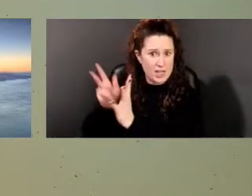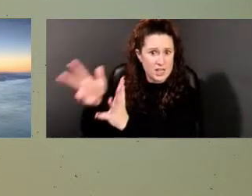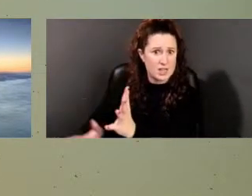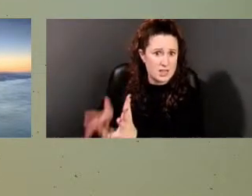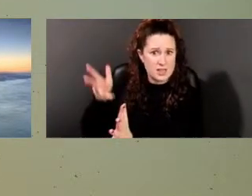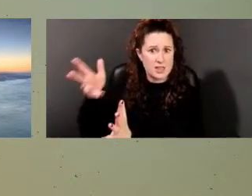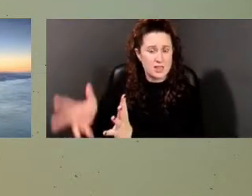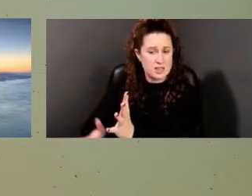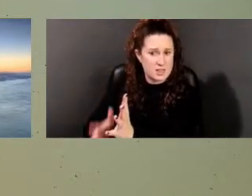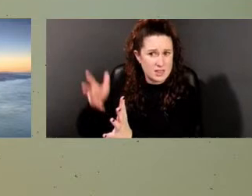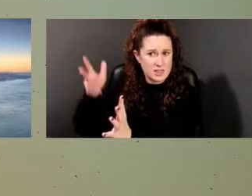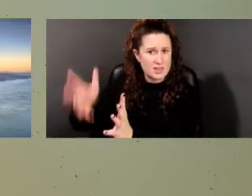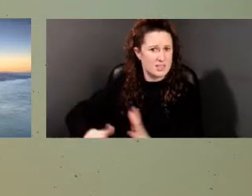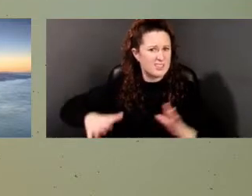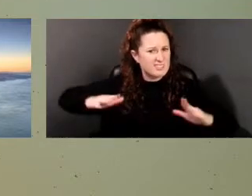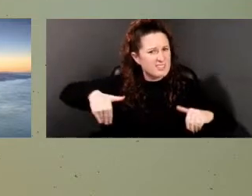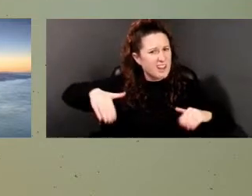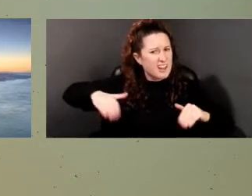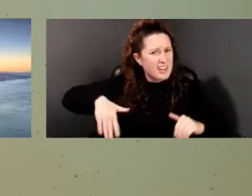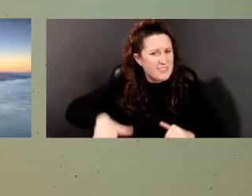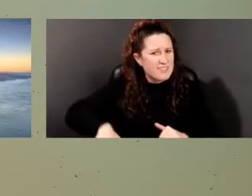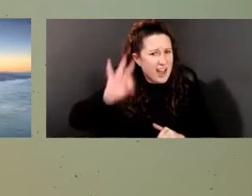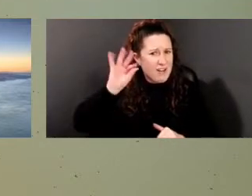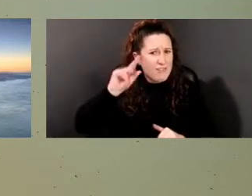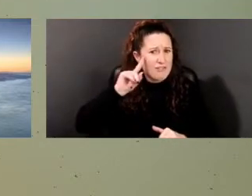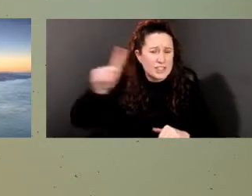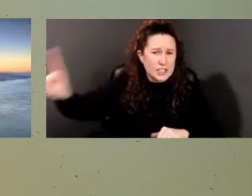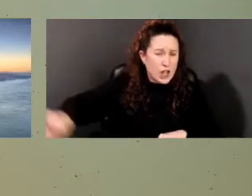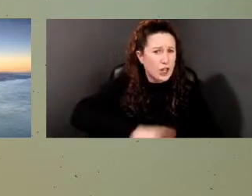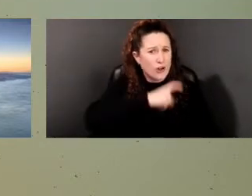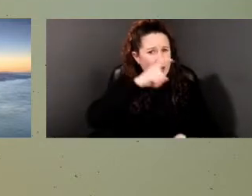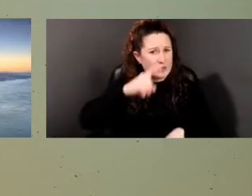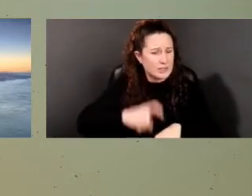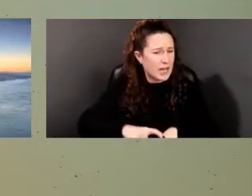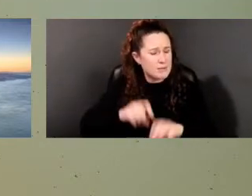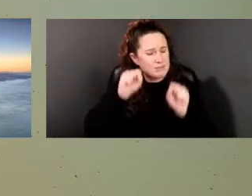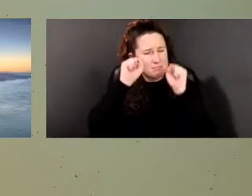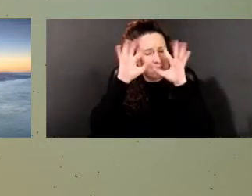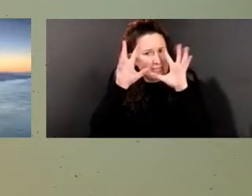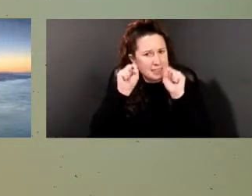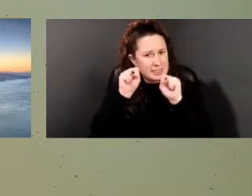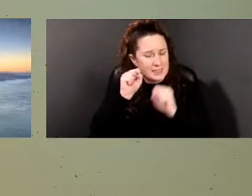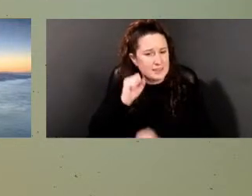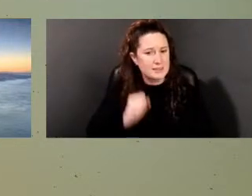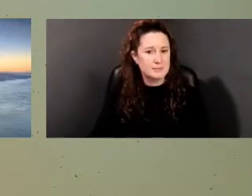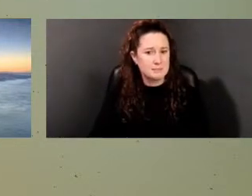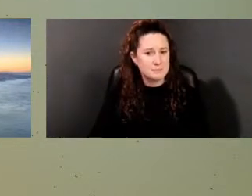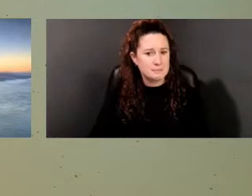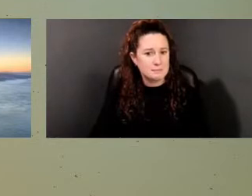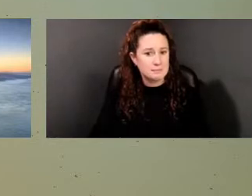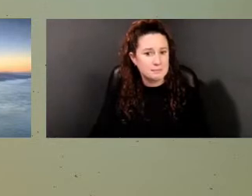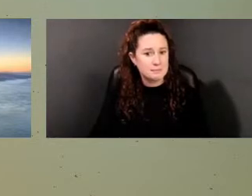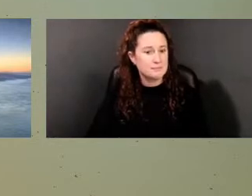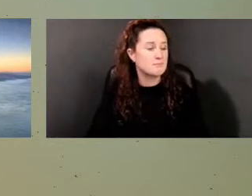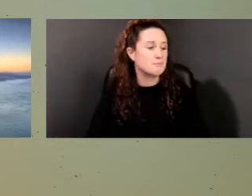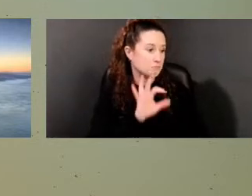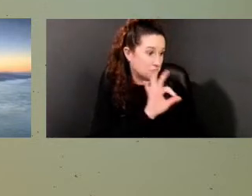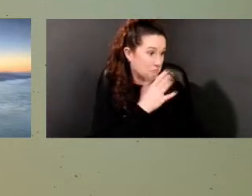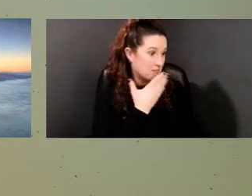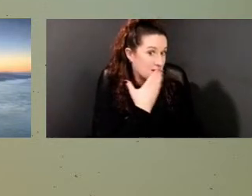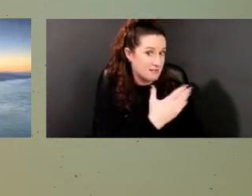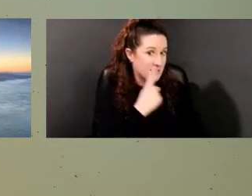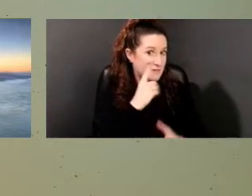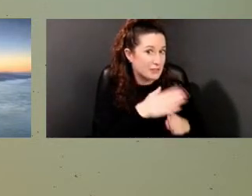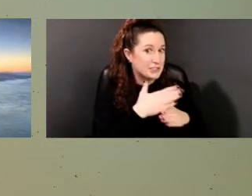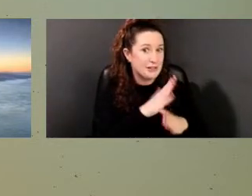and no discovery had been made. So you, so you, thanks for sharing, uh, that